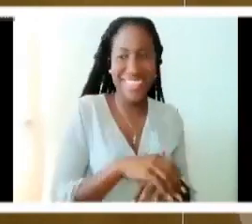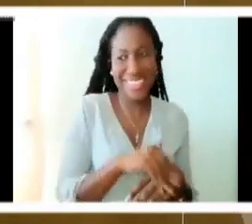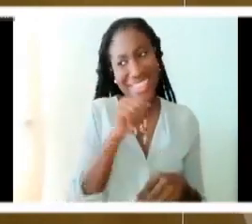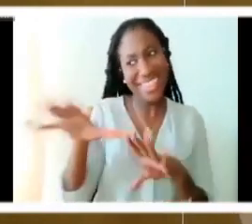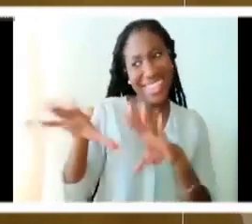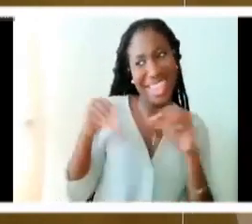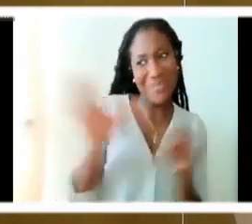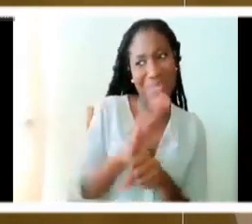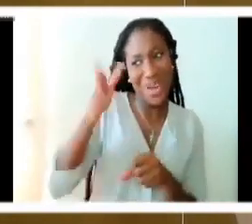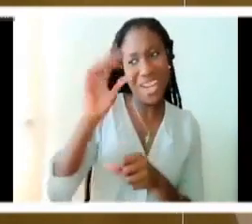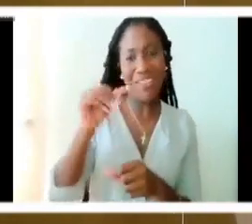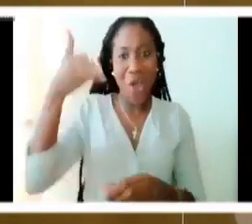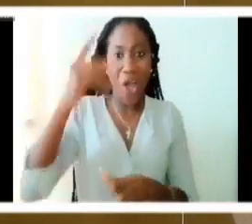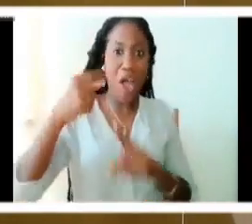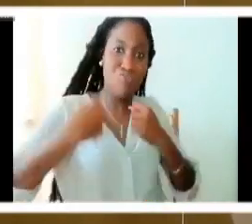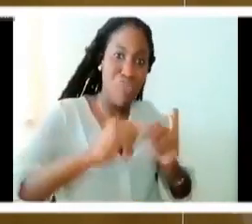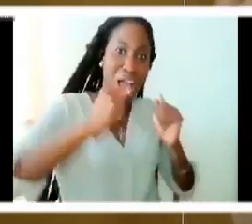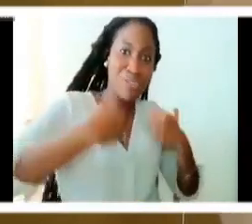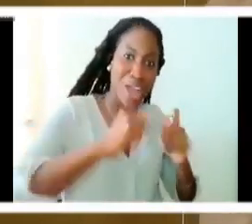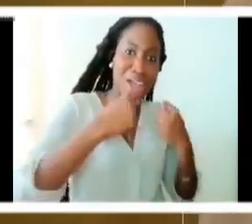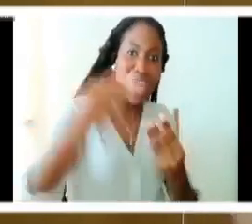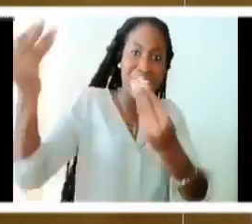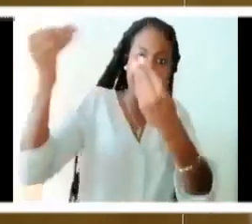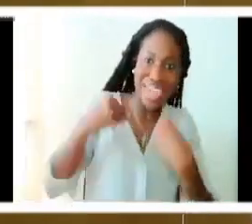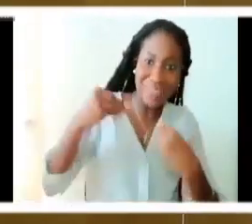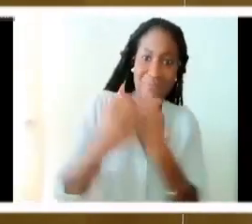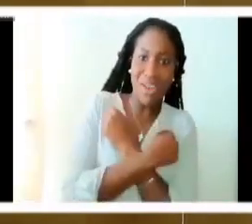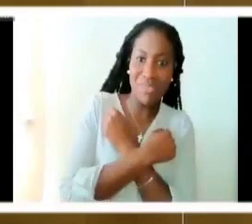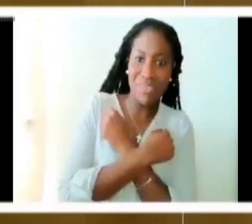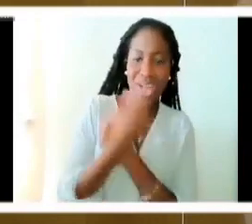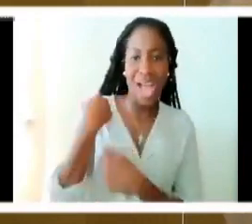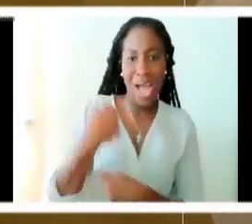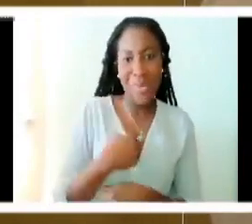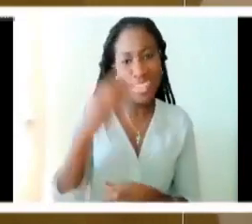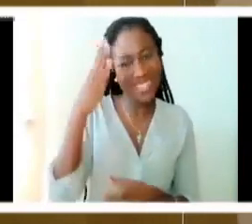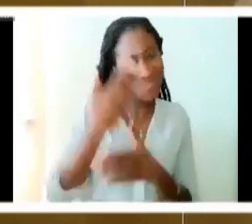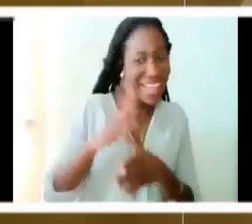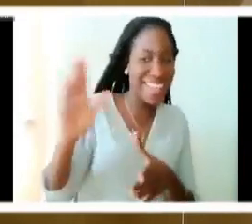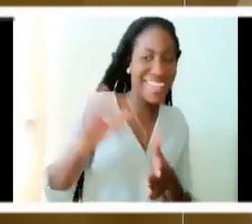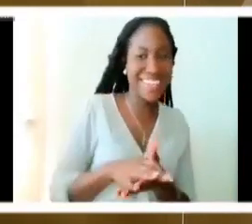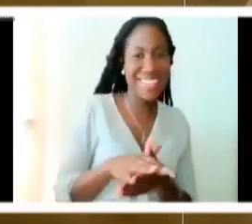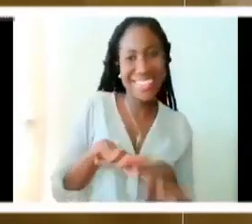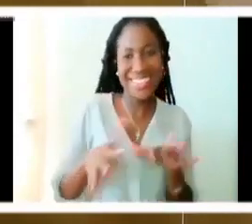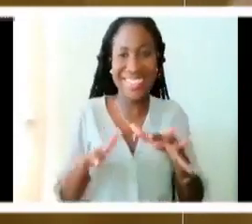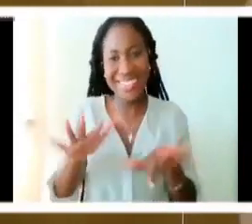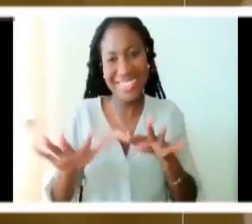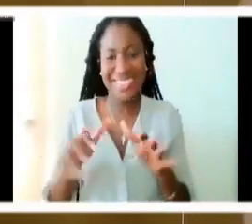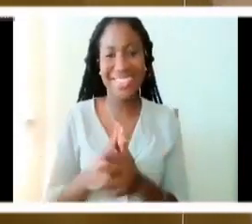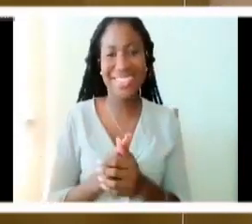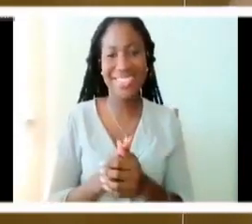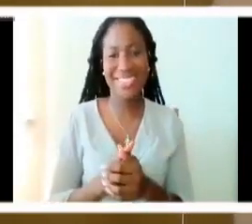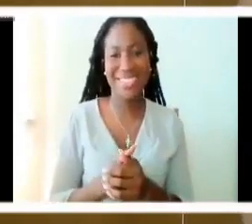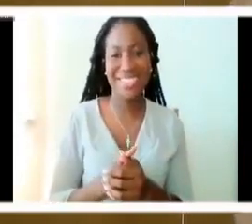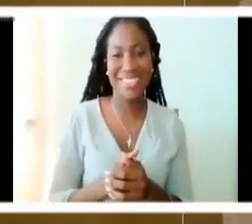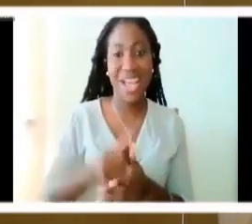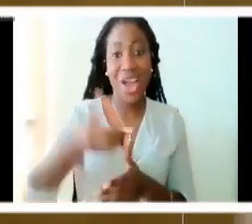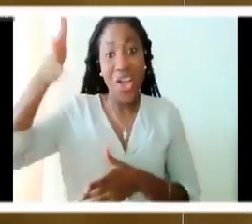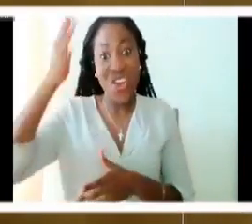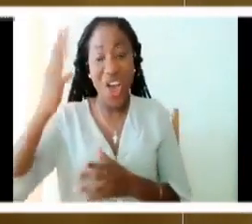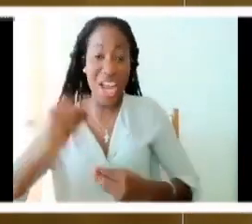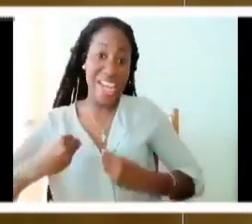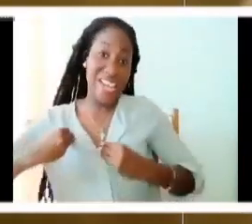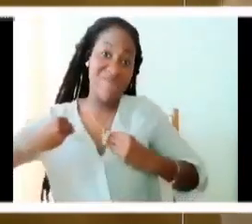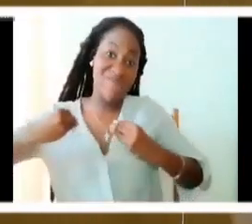try they're just not that's us because this lover is loving with everything